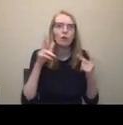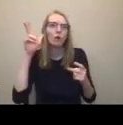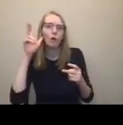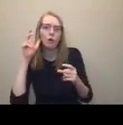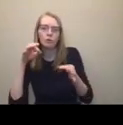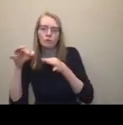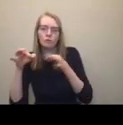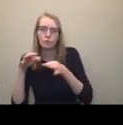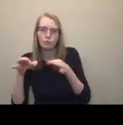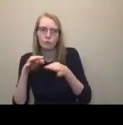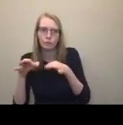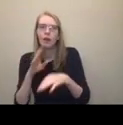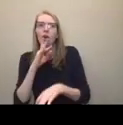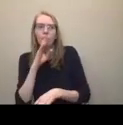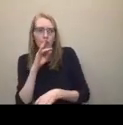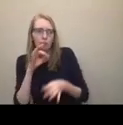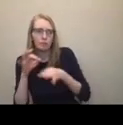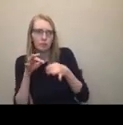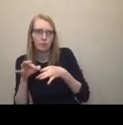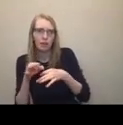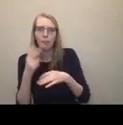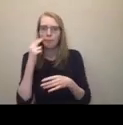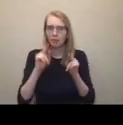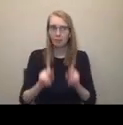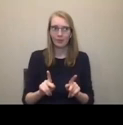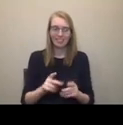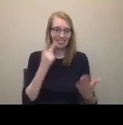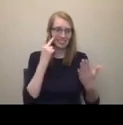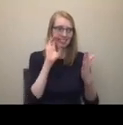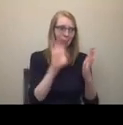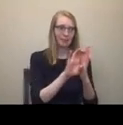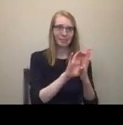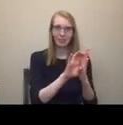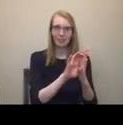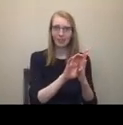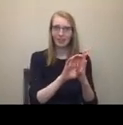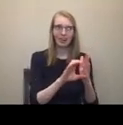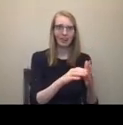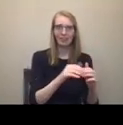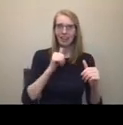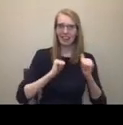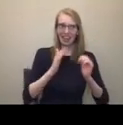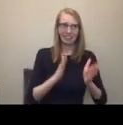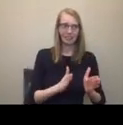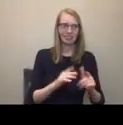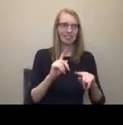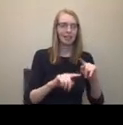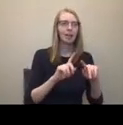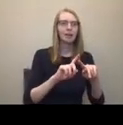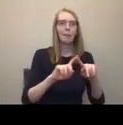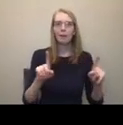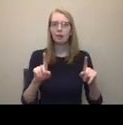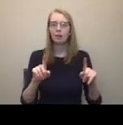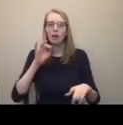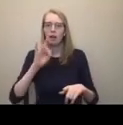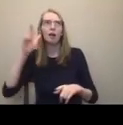digital images. So blind people can't see the pictures of the cast or of the show, but you can describe it to them in words. And they can access that